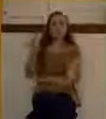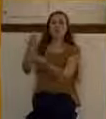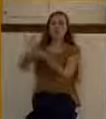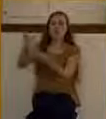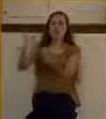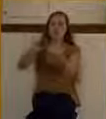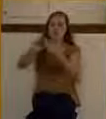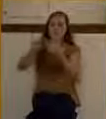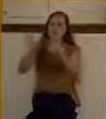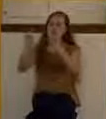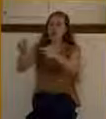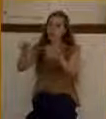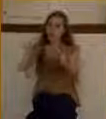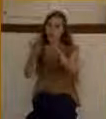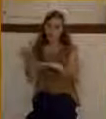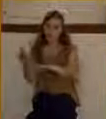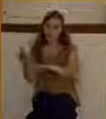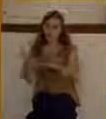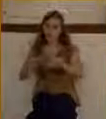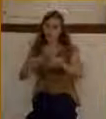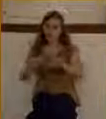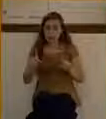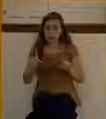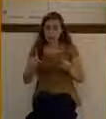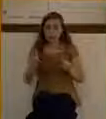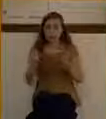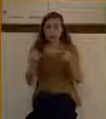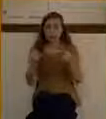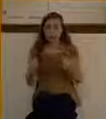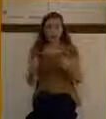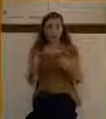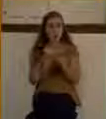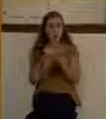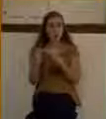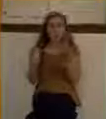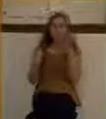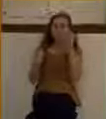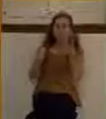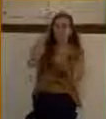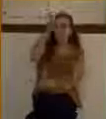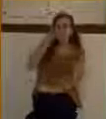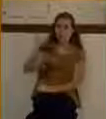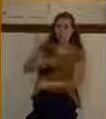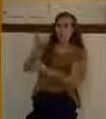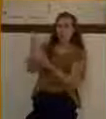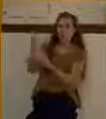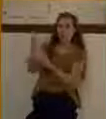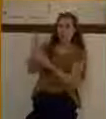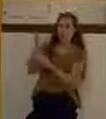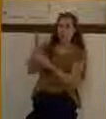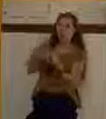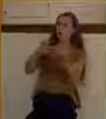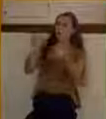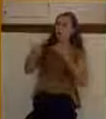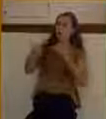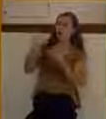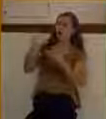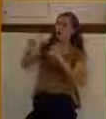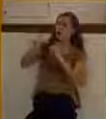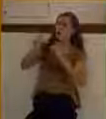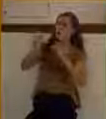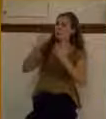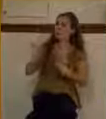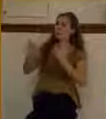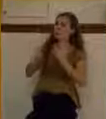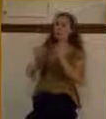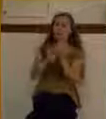Jerusalem, he hears this cry and he stops dead in his tracks. It's almost like he was saying, I'm